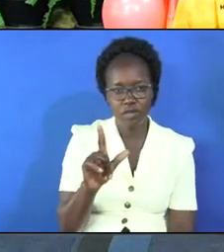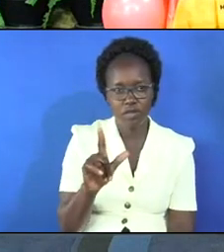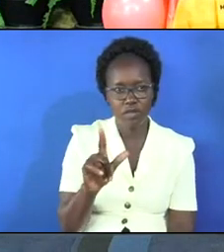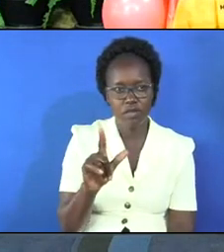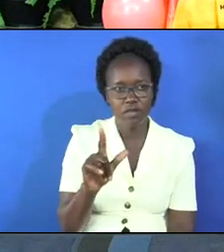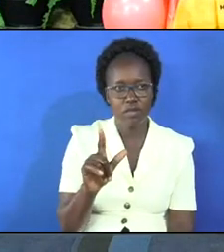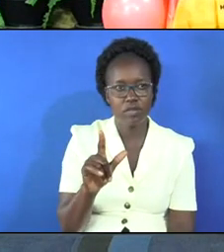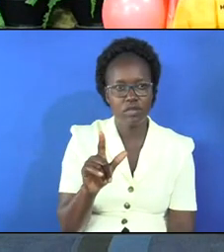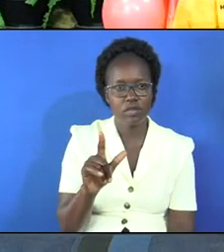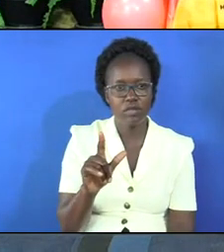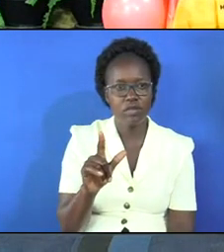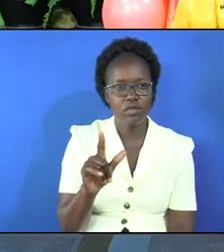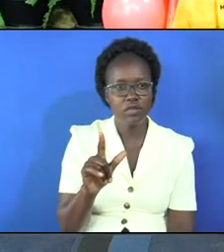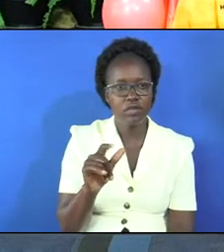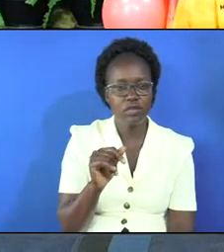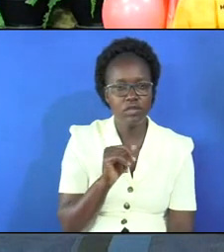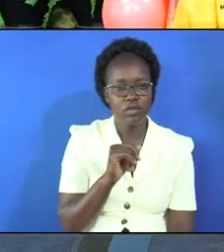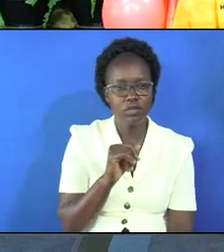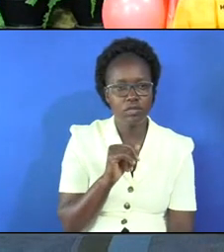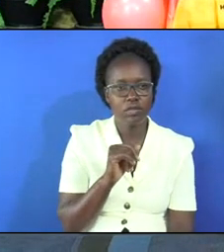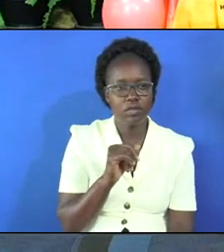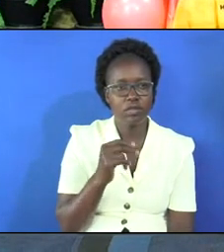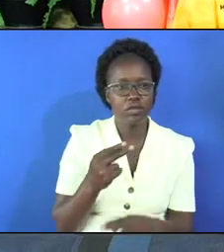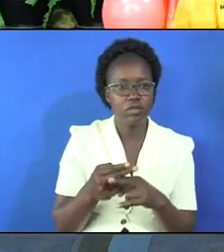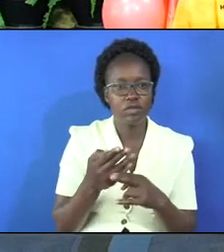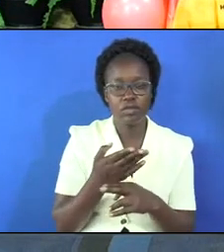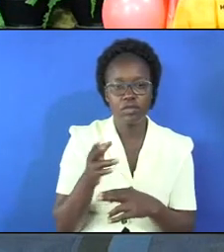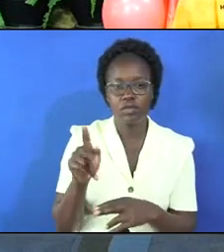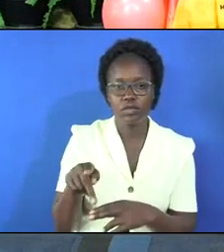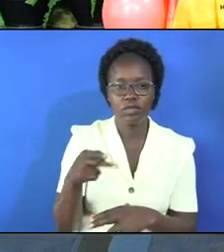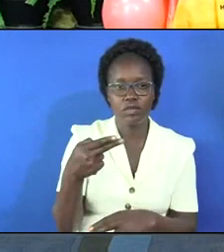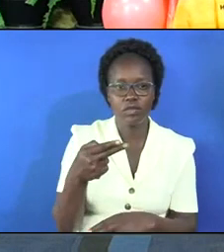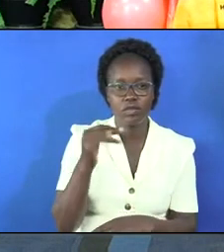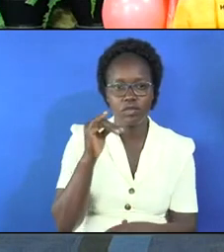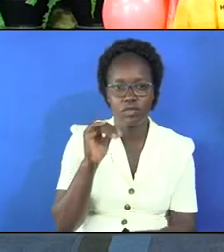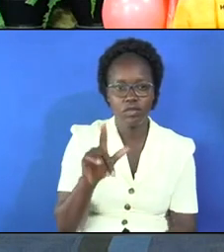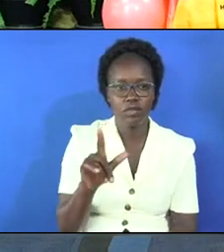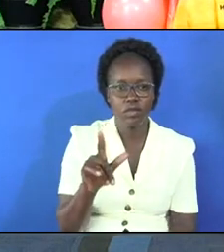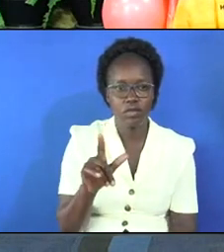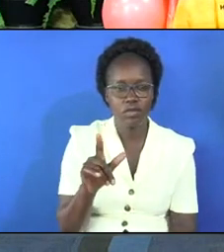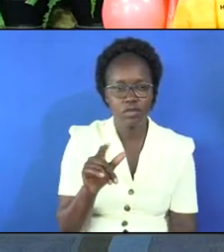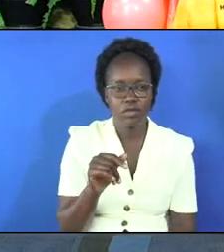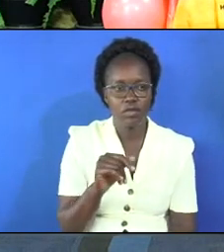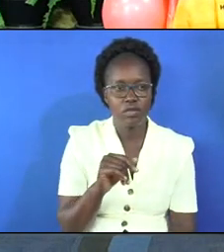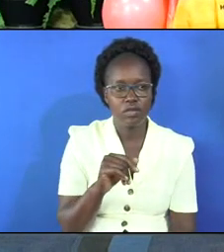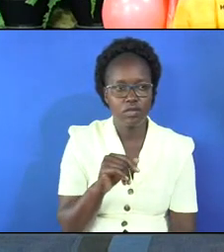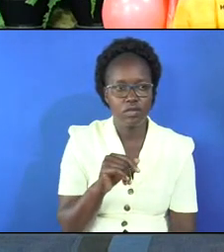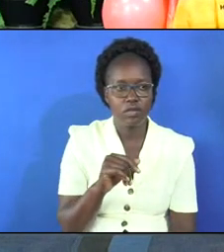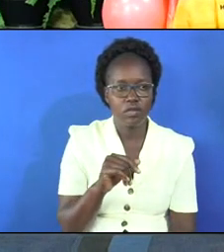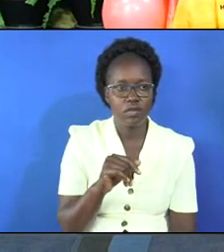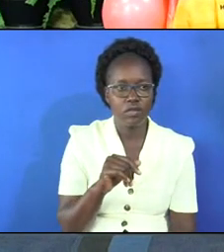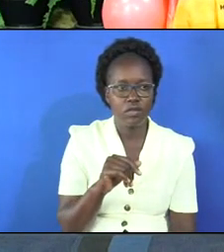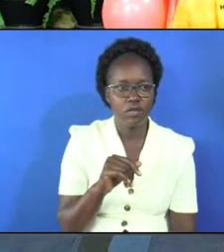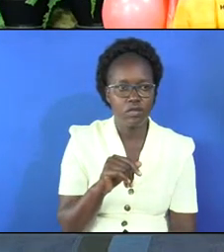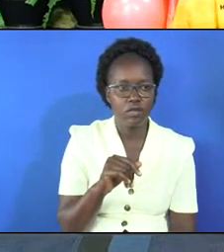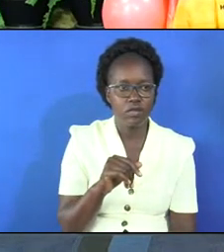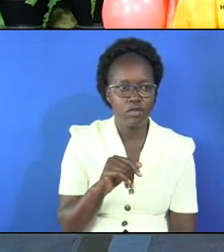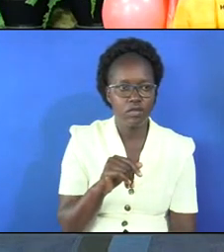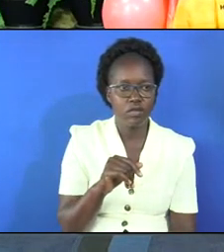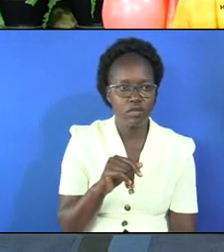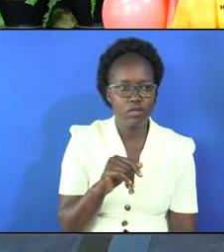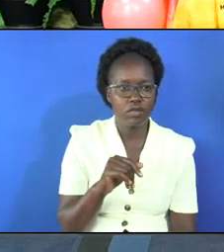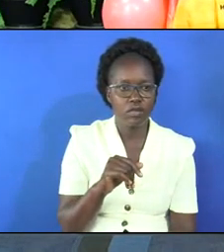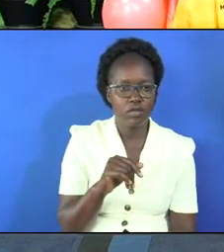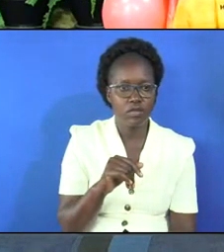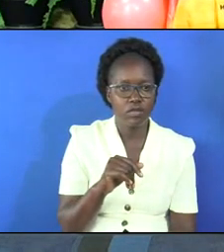those who are following online you see that name Phil Chavez this must be a French name